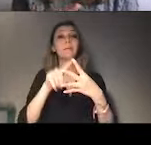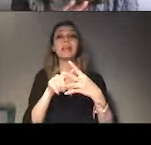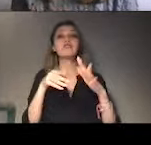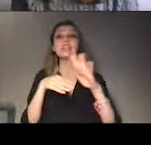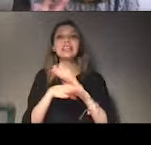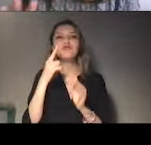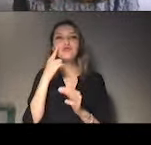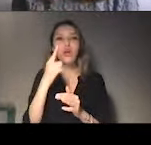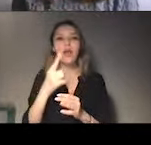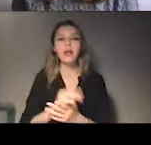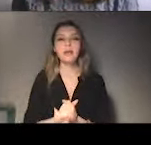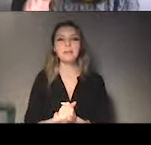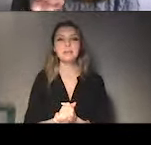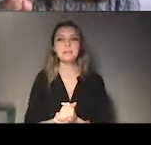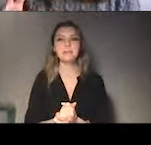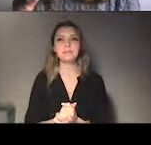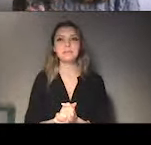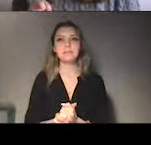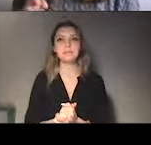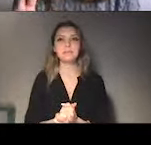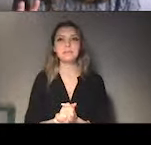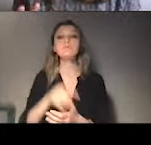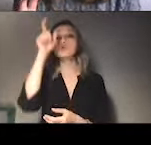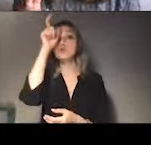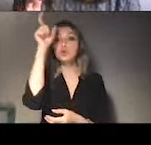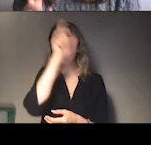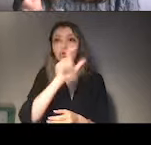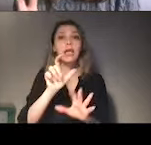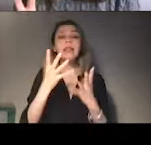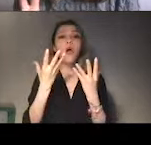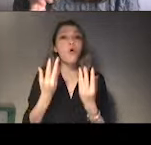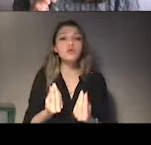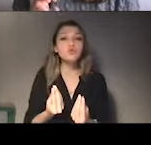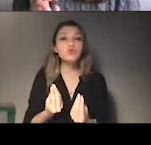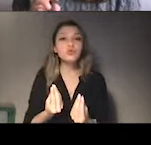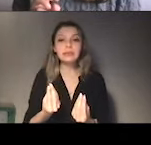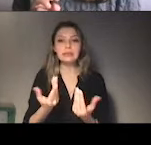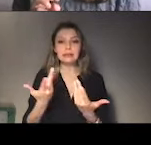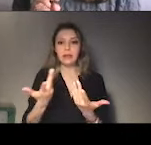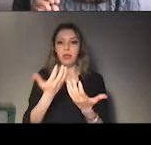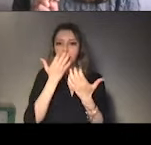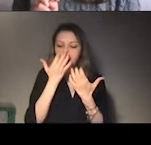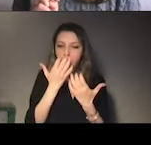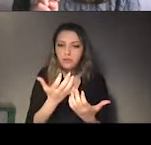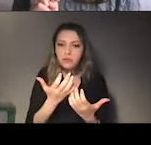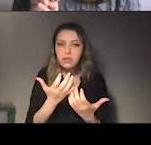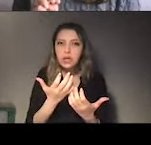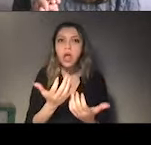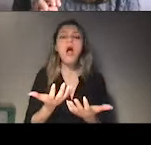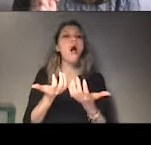overview of where Turkey is, how many recommendations it has received, accepted, and